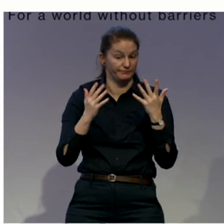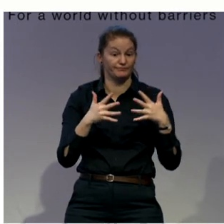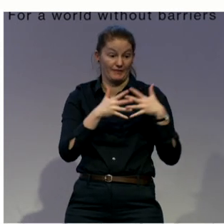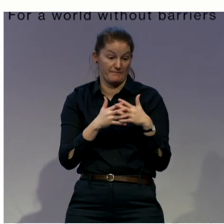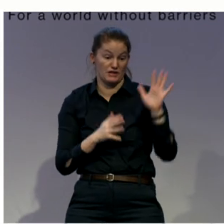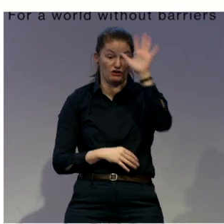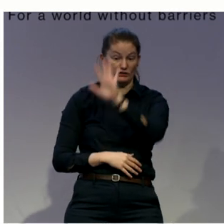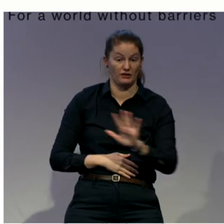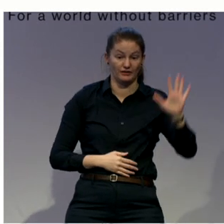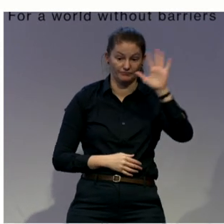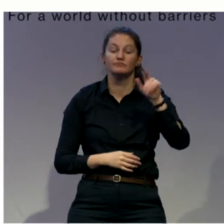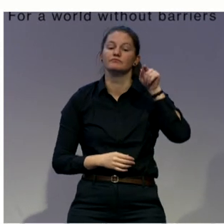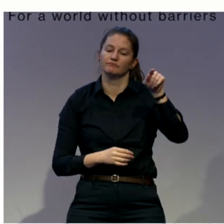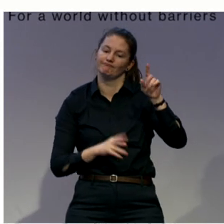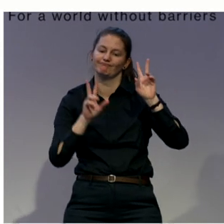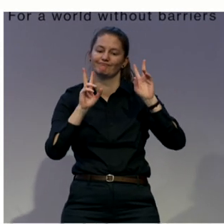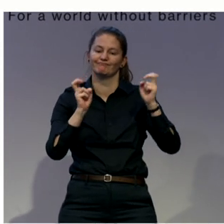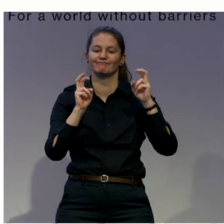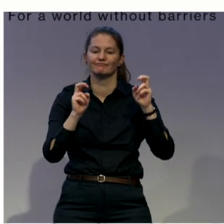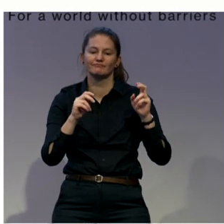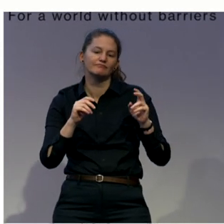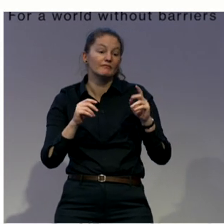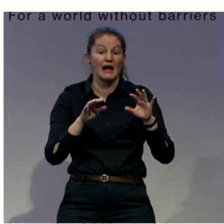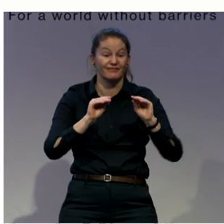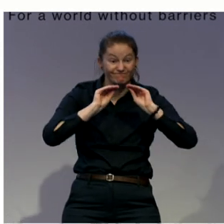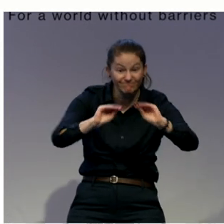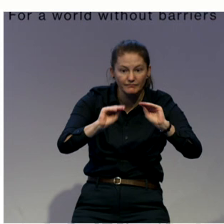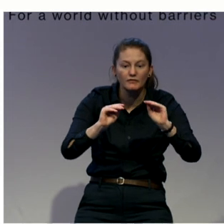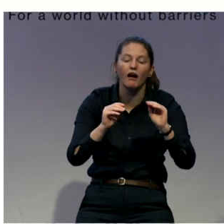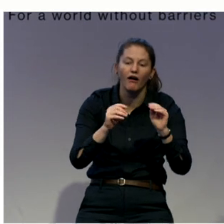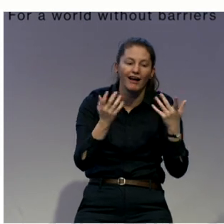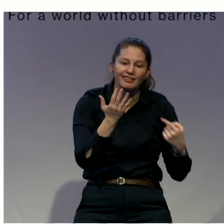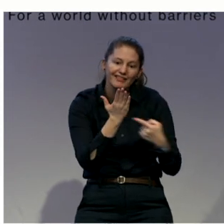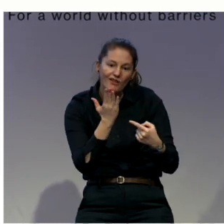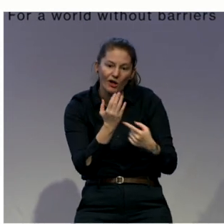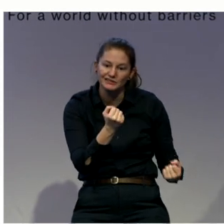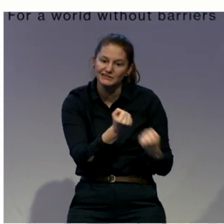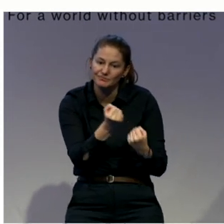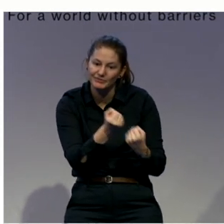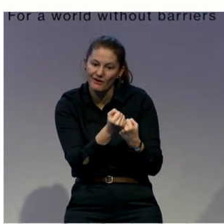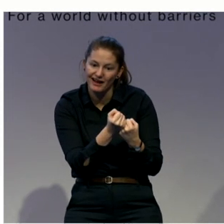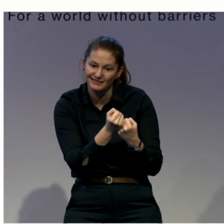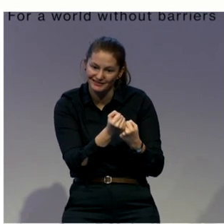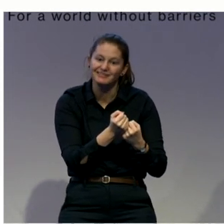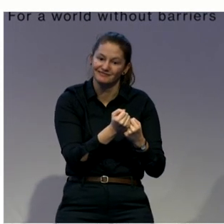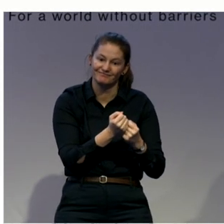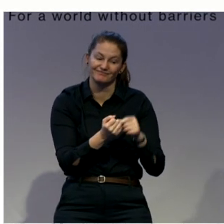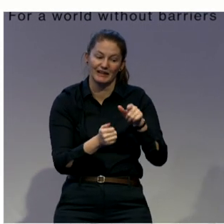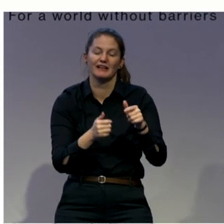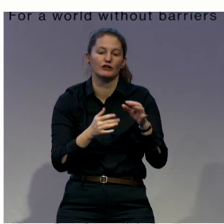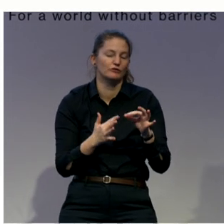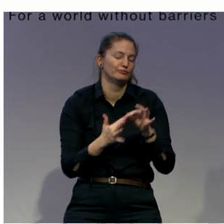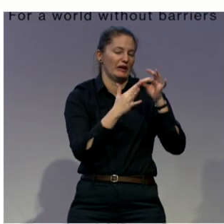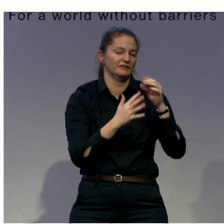for law enforcement and prosecutors specifically. The other initiative, which is very exciting, we're